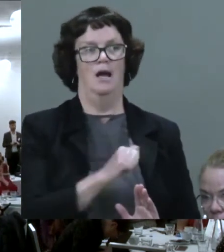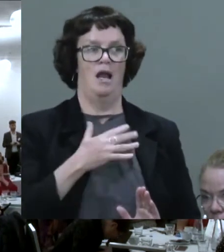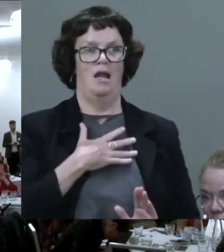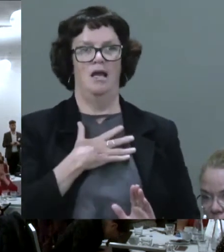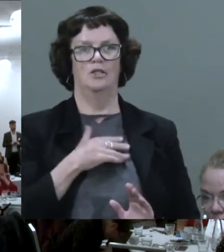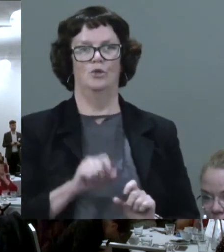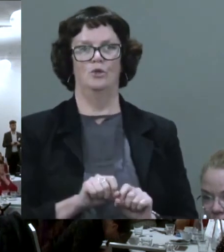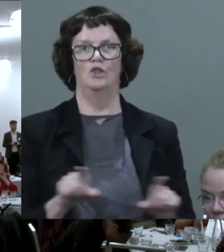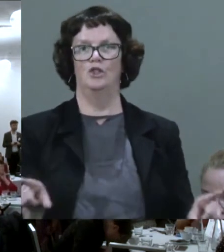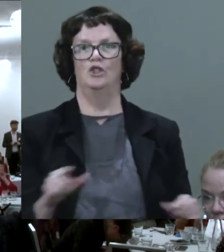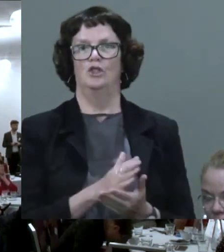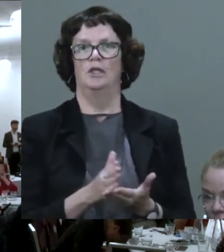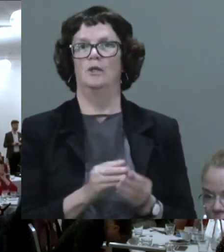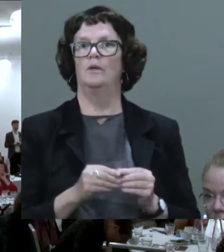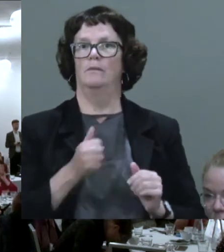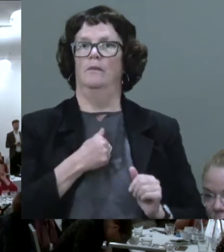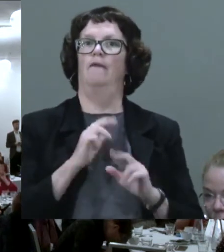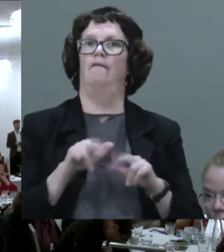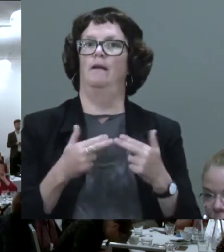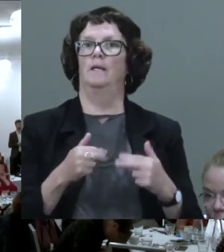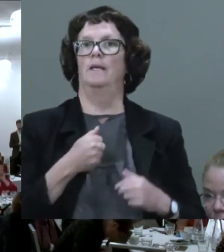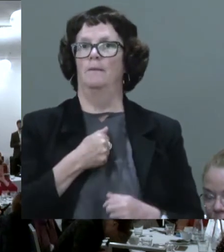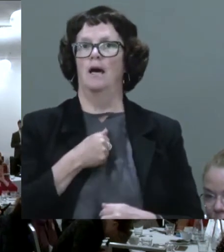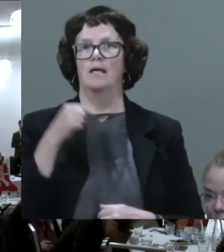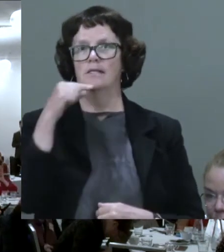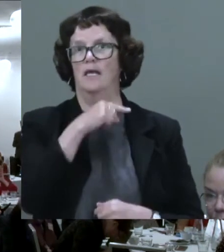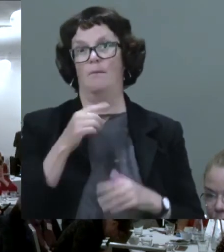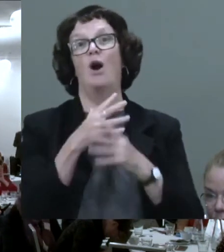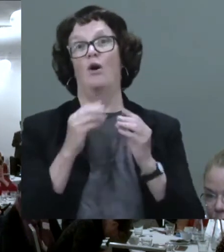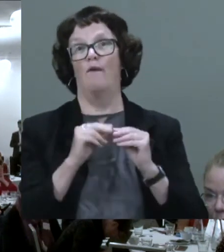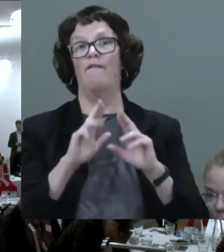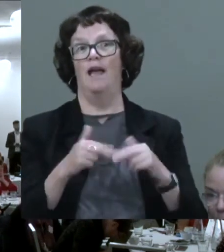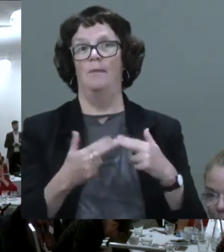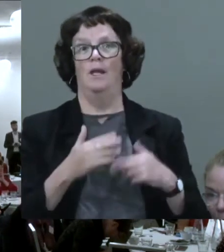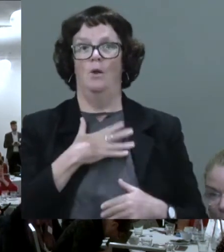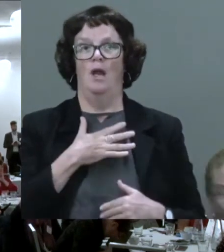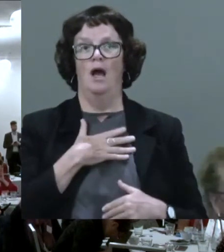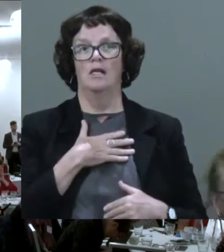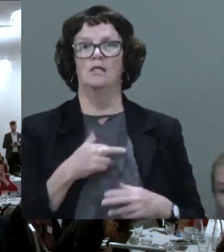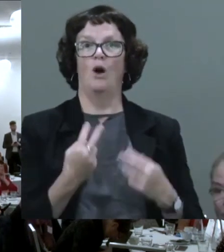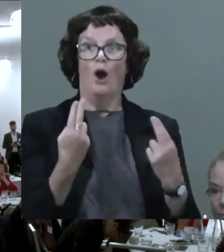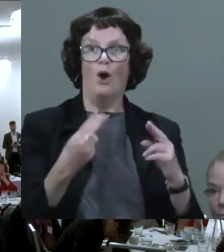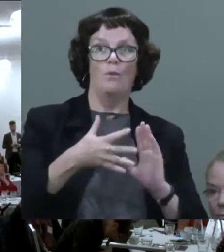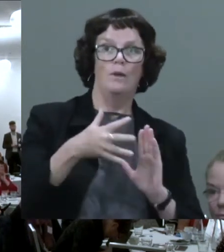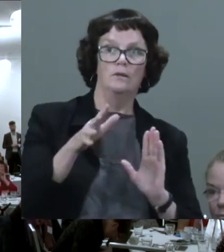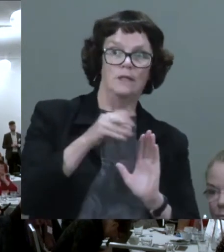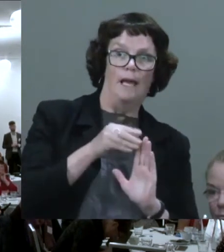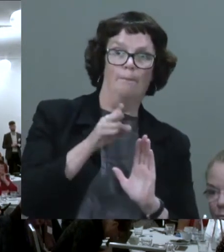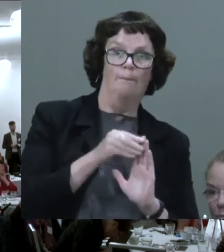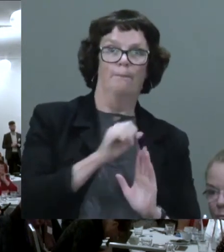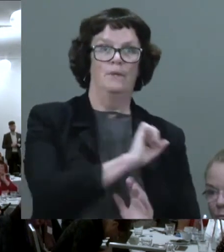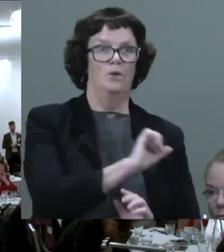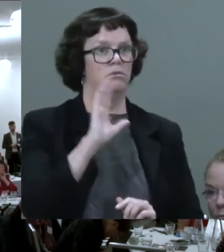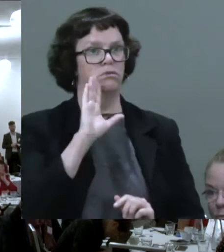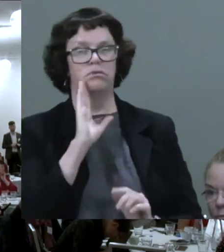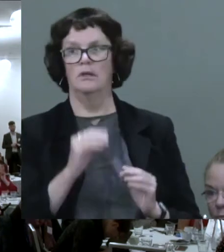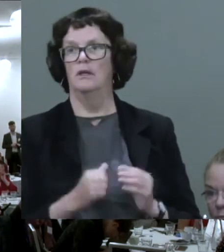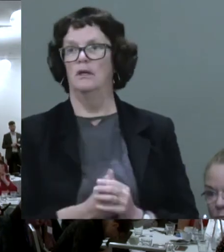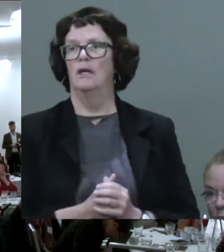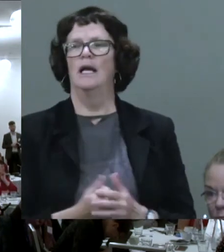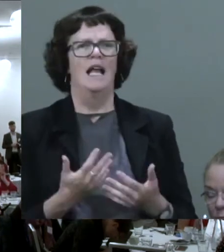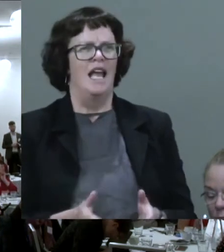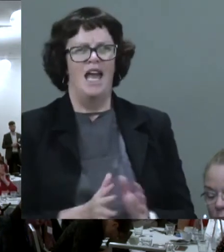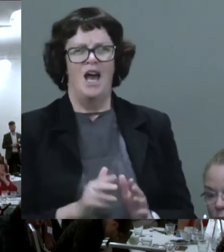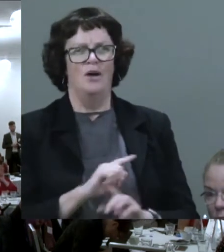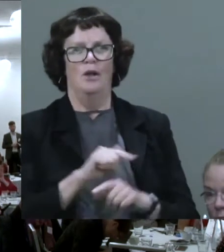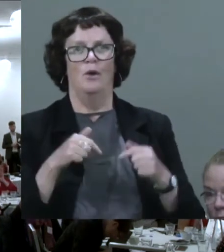my family, my sons, and my whole family, actually. Oh, thank you. I just wanted to ask you, how do we galvanise? How